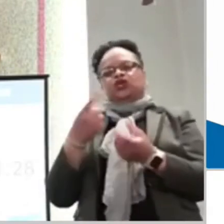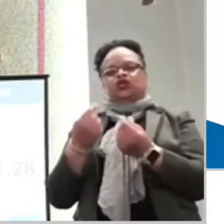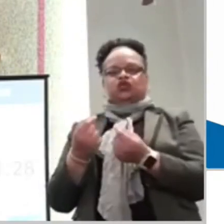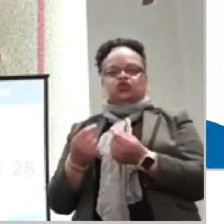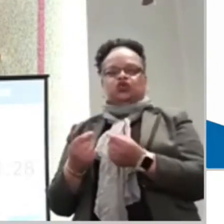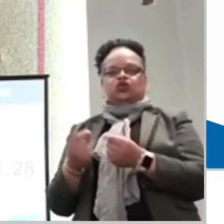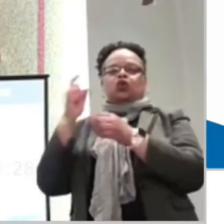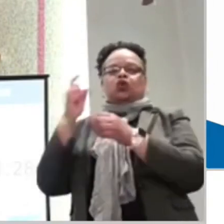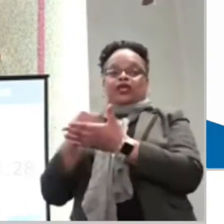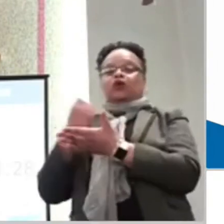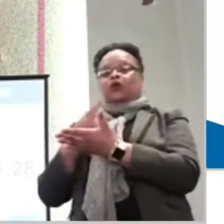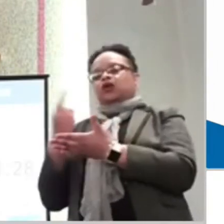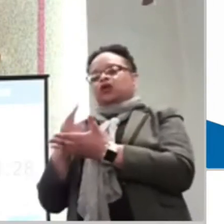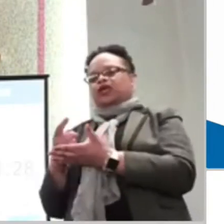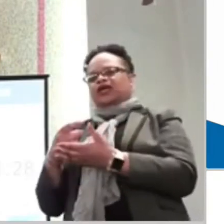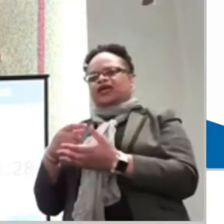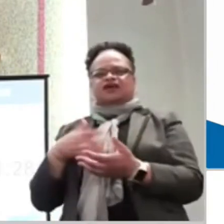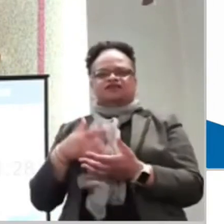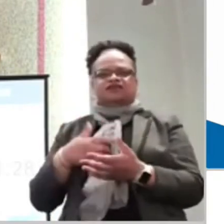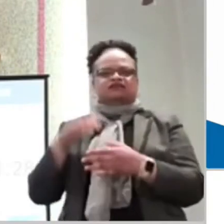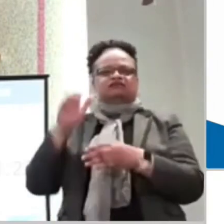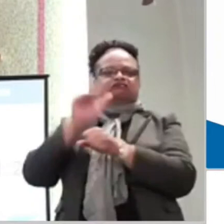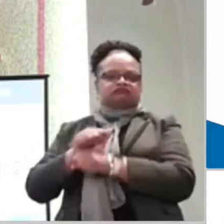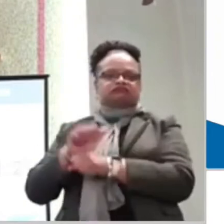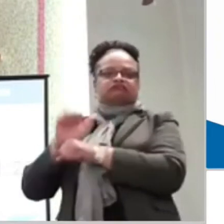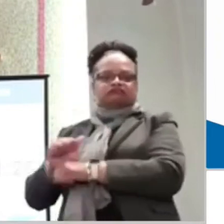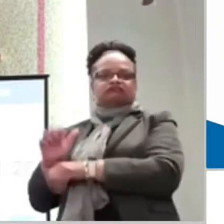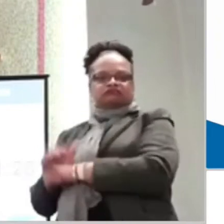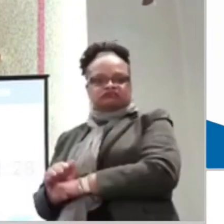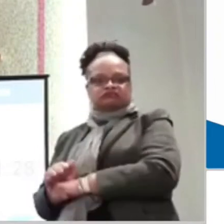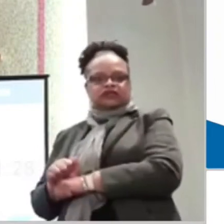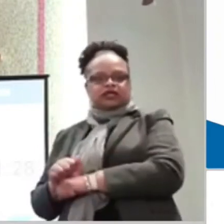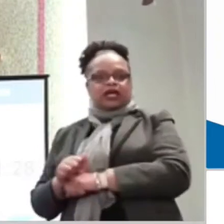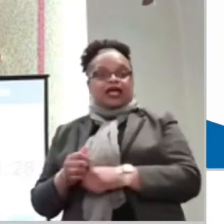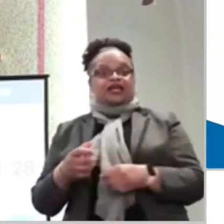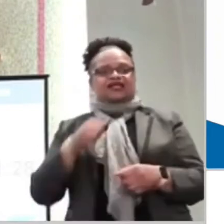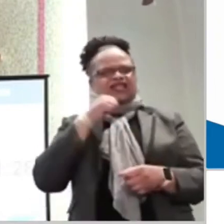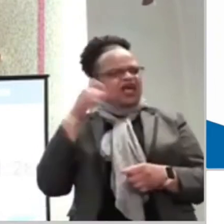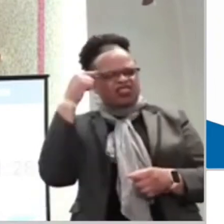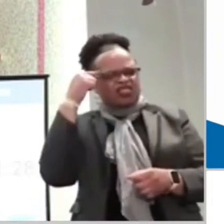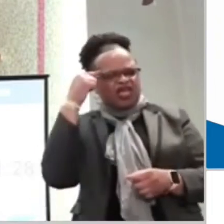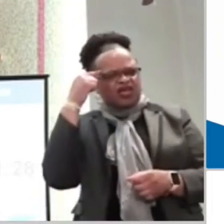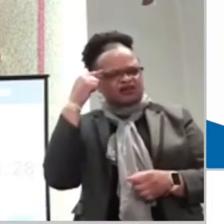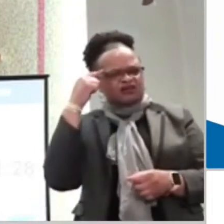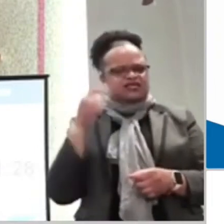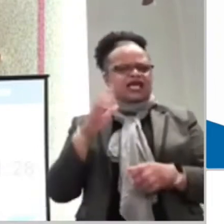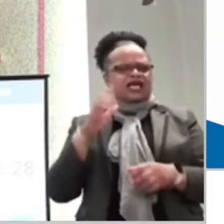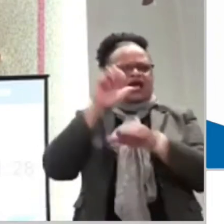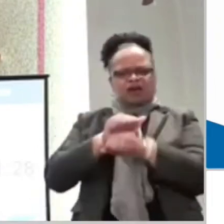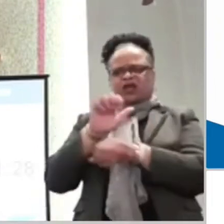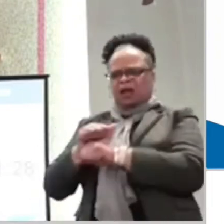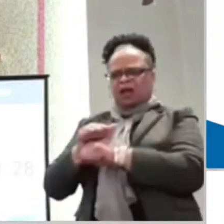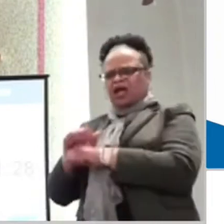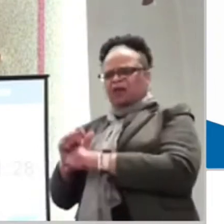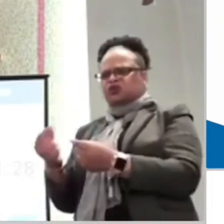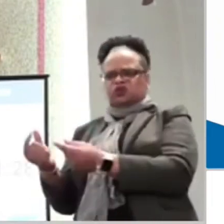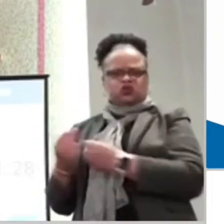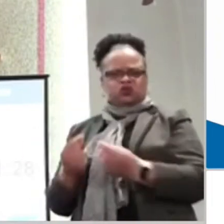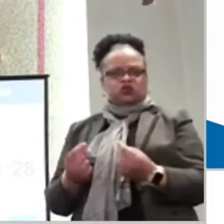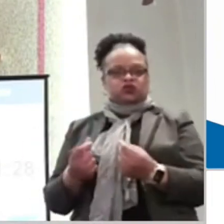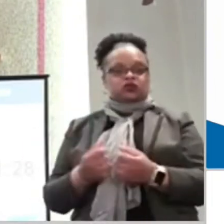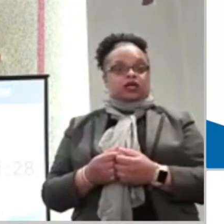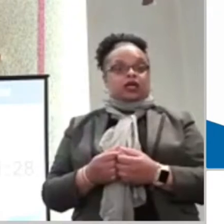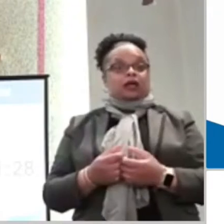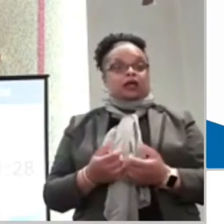call muscle memory. Sometimes with muscle memory, you don't think. You respond. So it's the